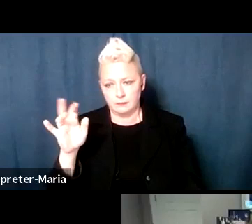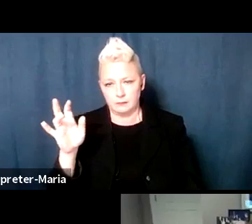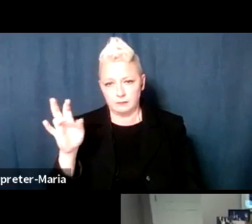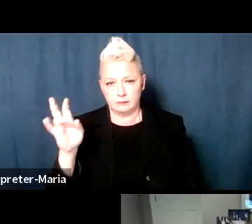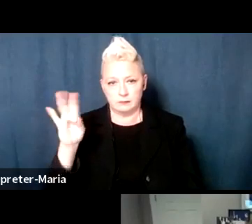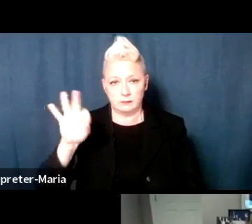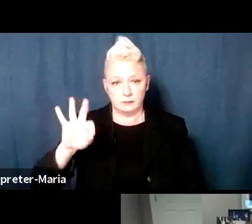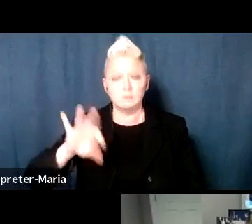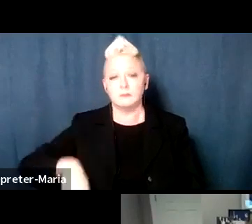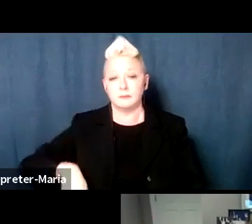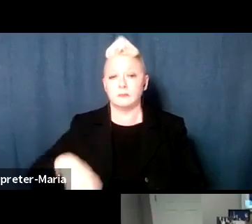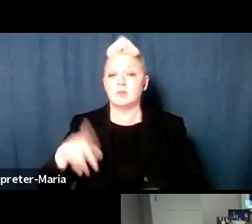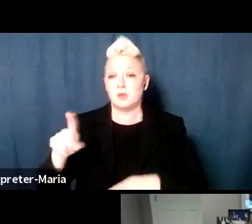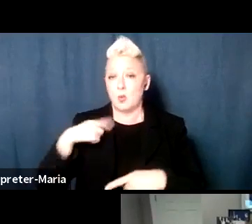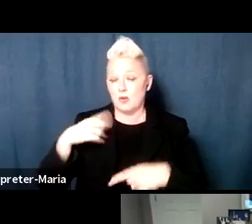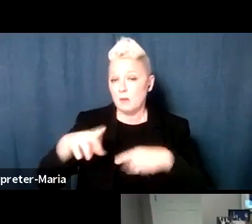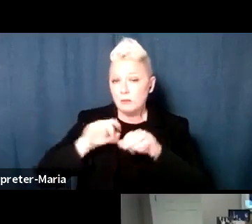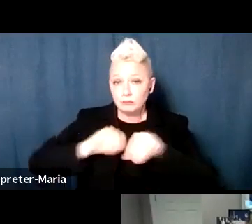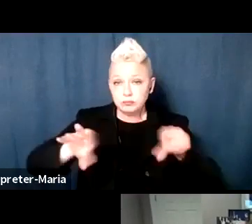anti-Semitic incidents.